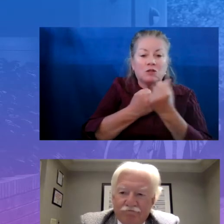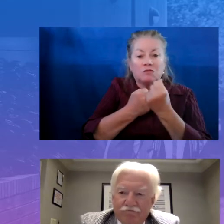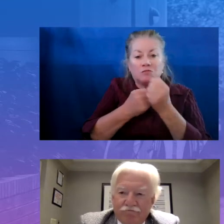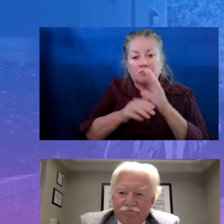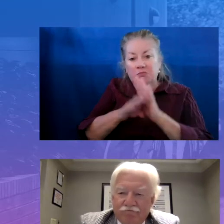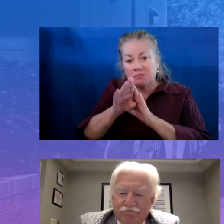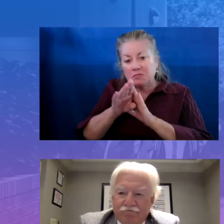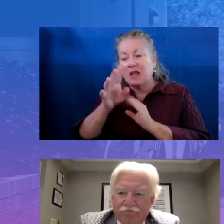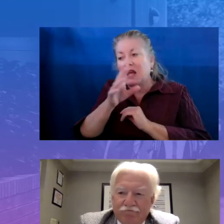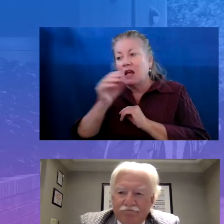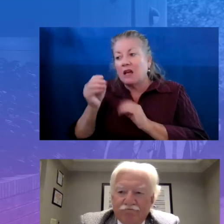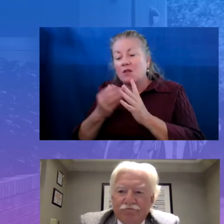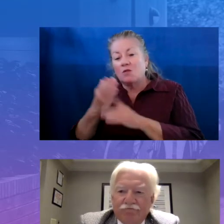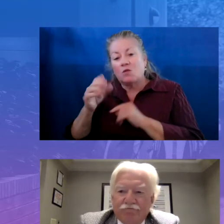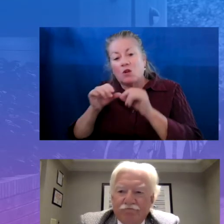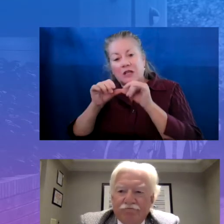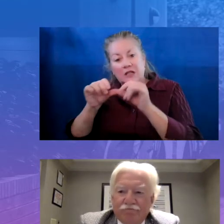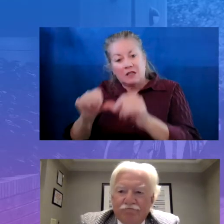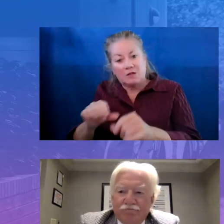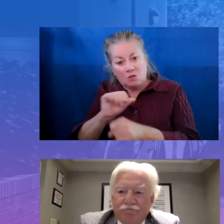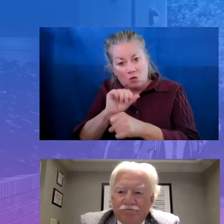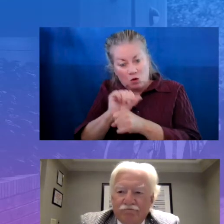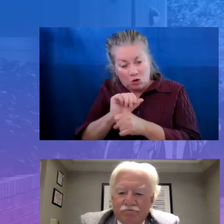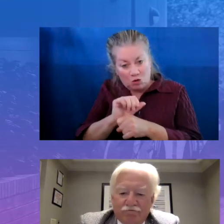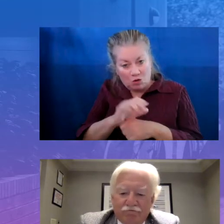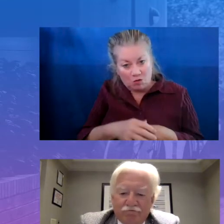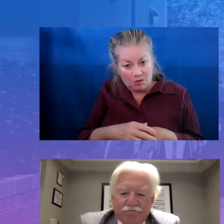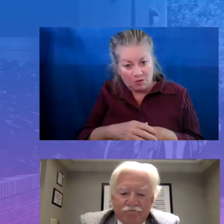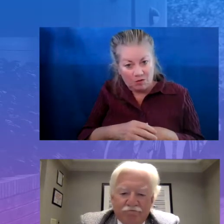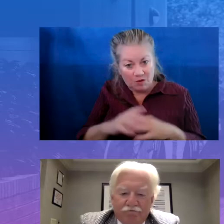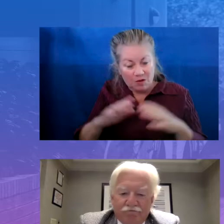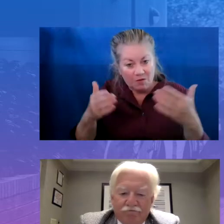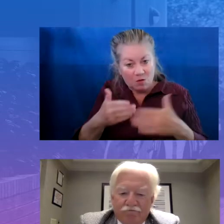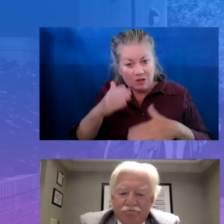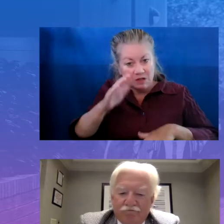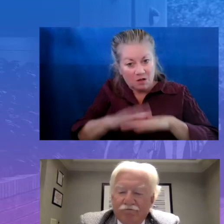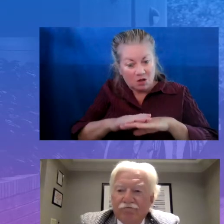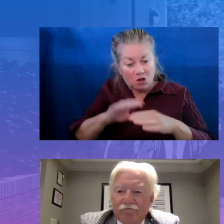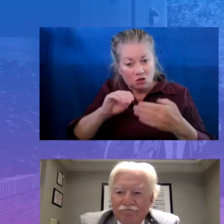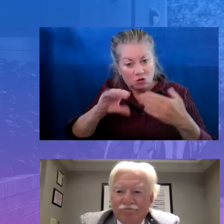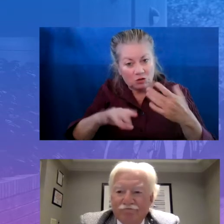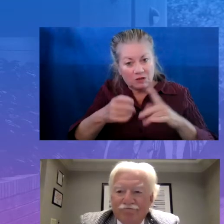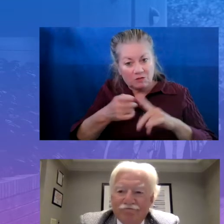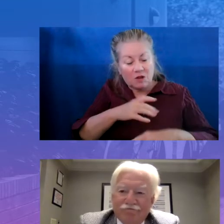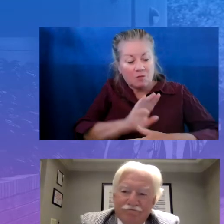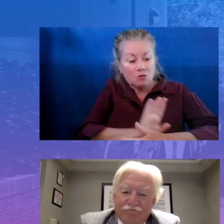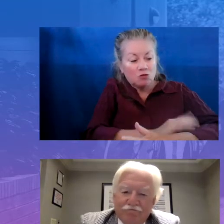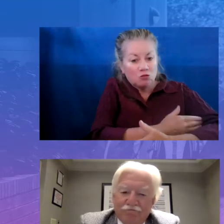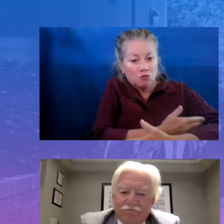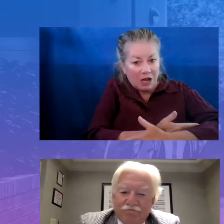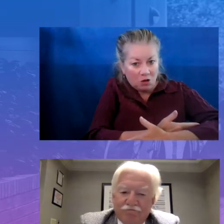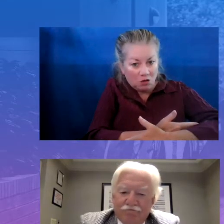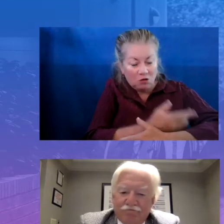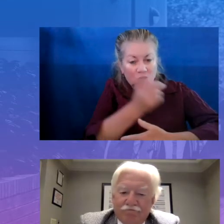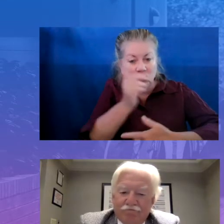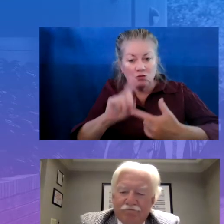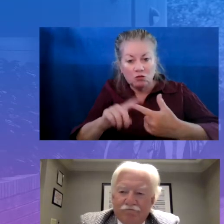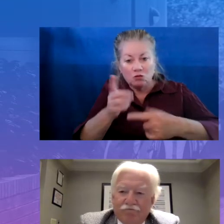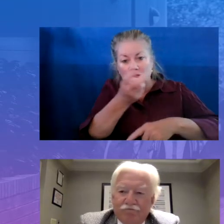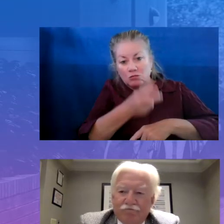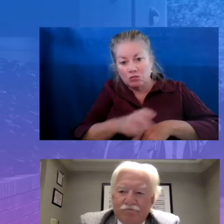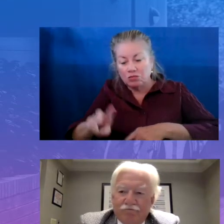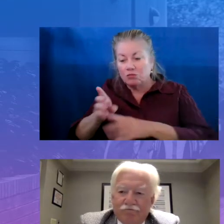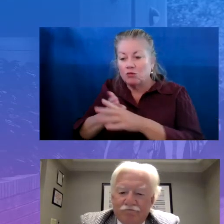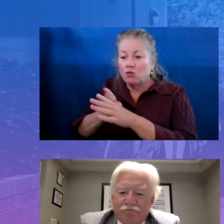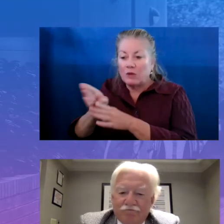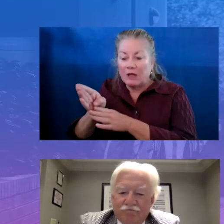continuum of work, really focusing on students from cradle to career, we're able to developmentally look